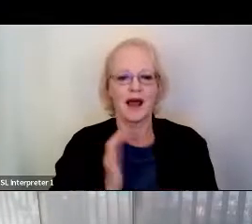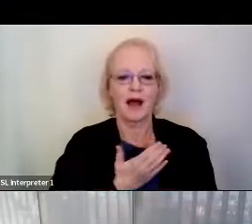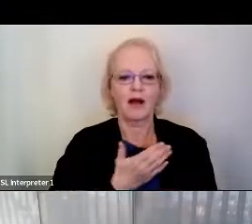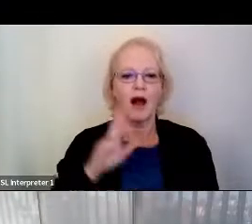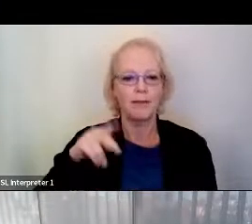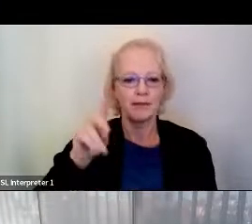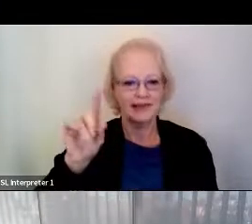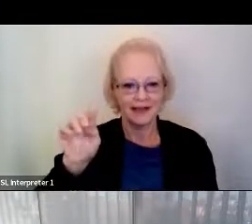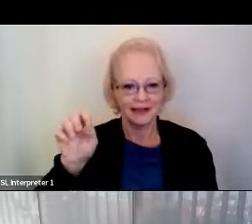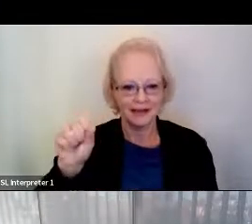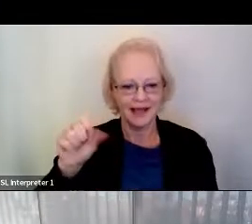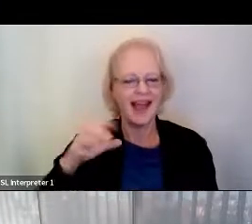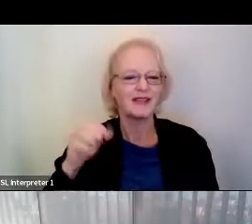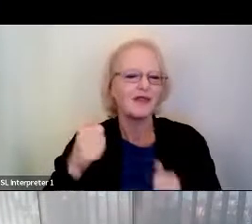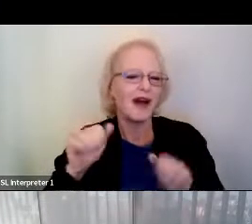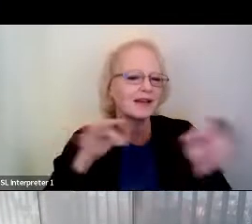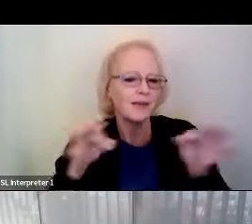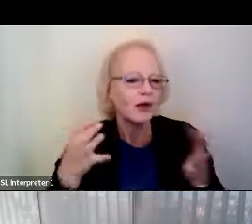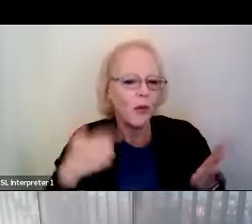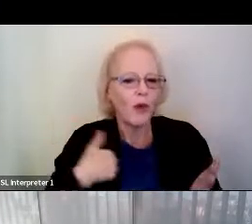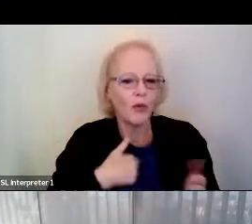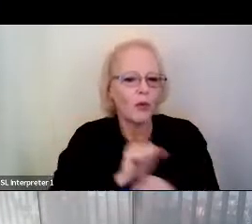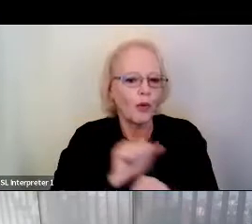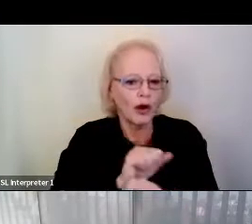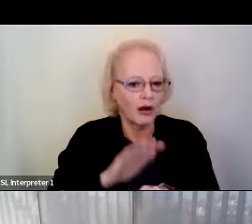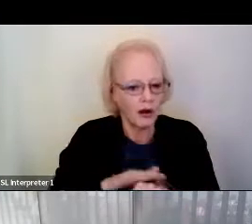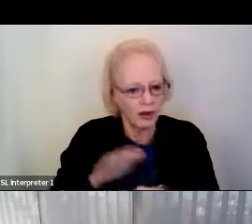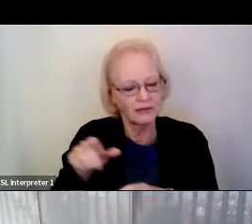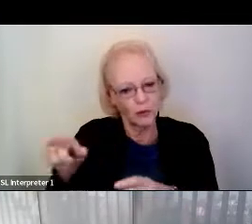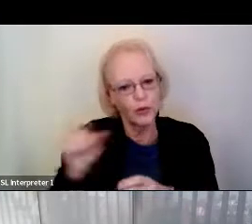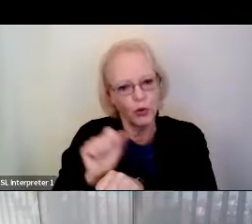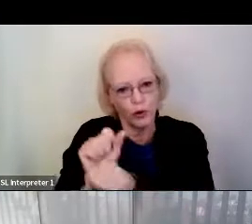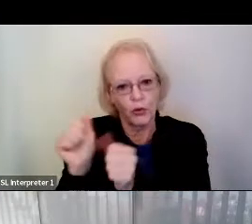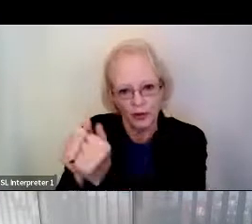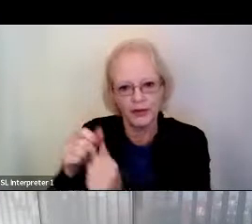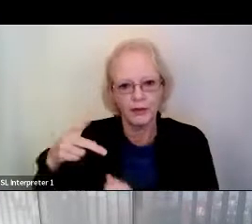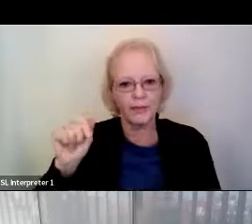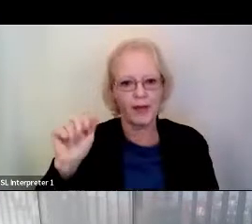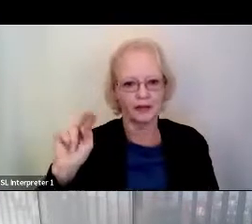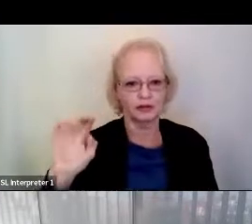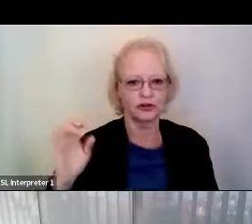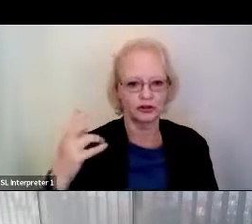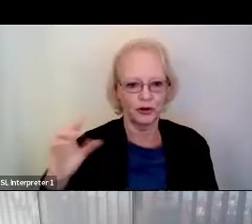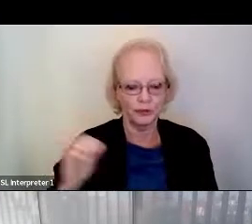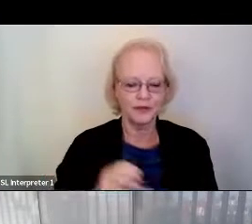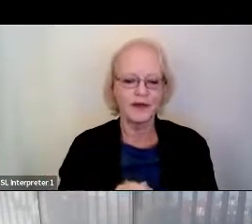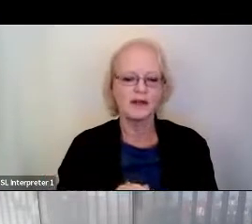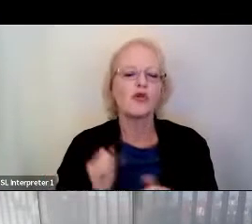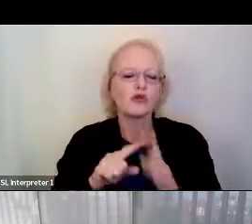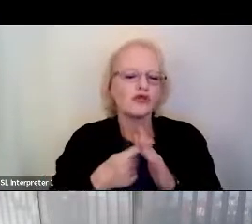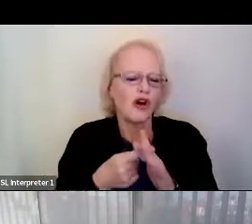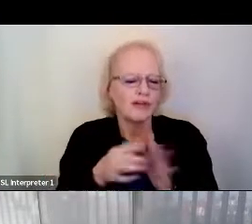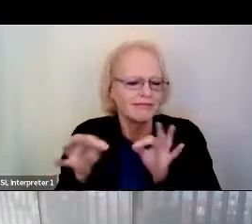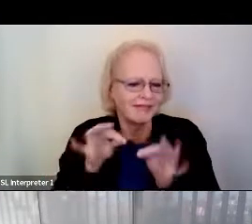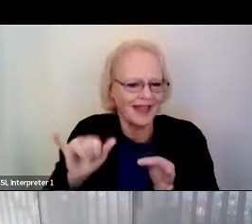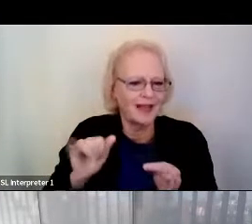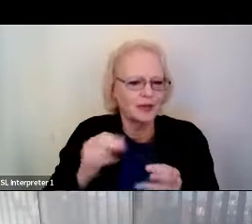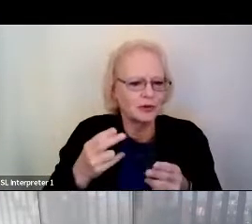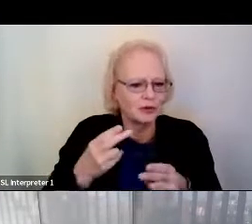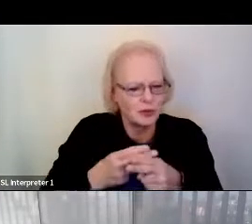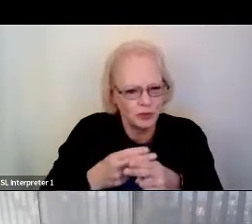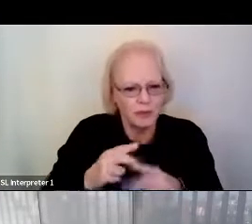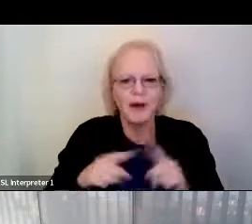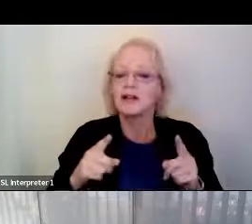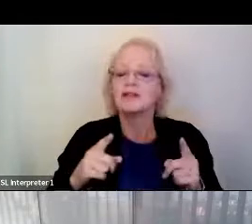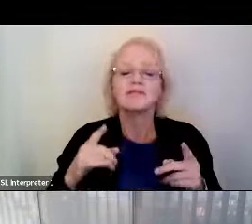try to explain, you what we're working on with Pancho here. And I think we'll get started shortly, but just a brief overview is